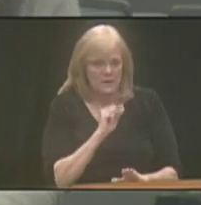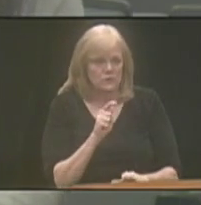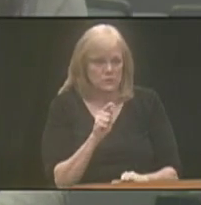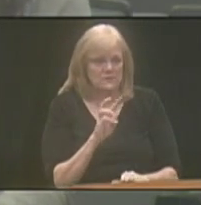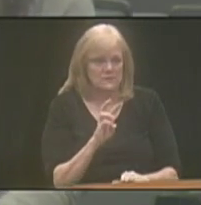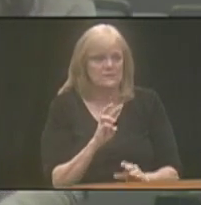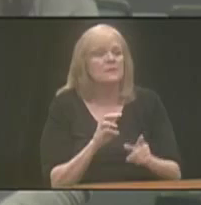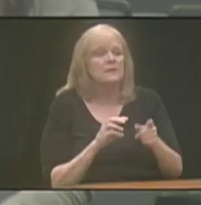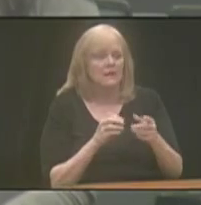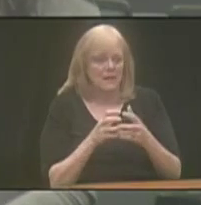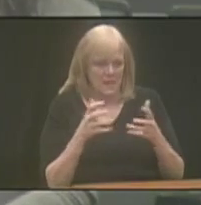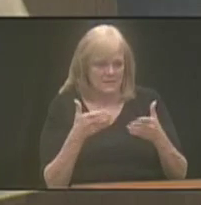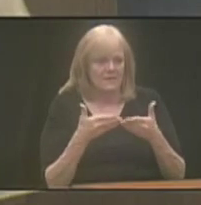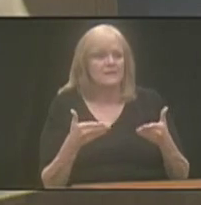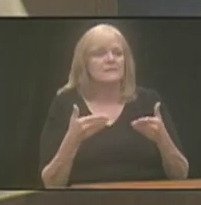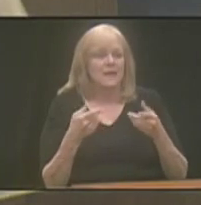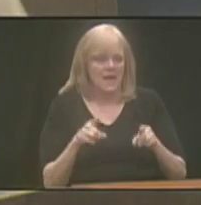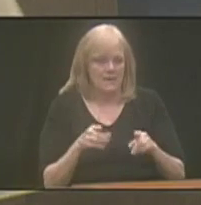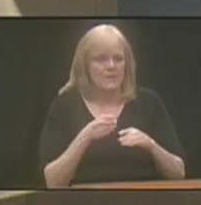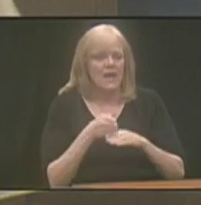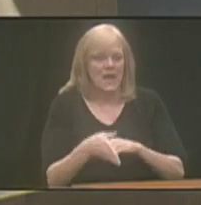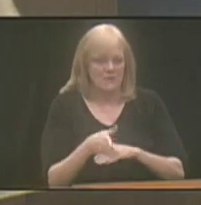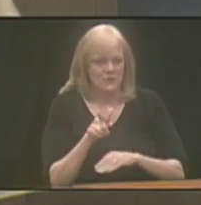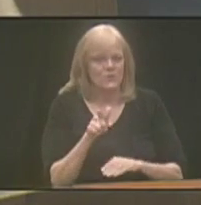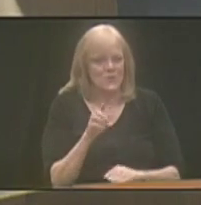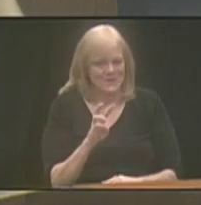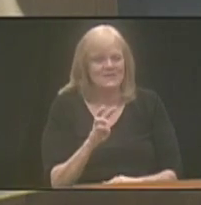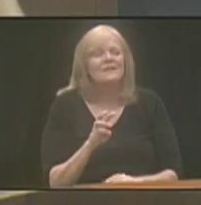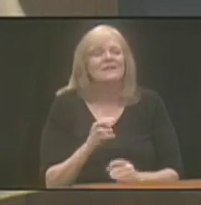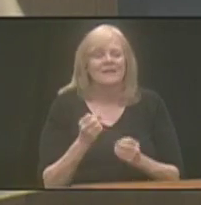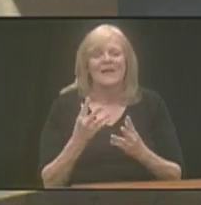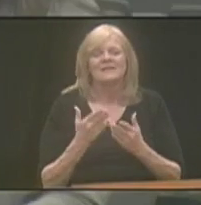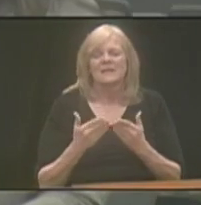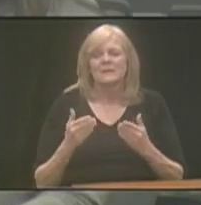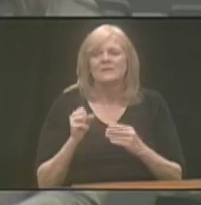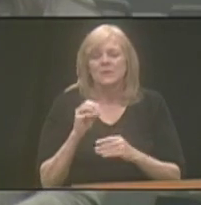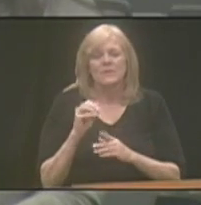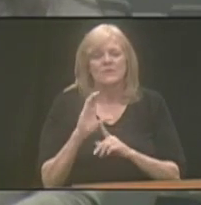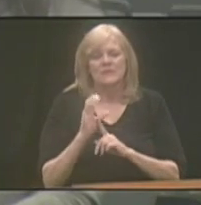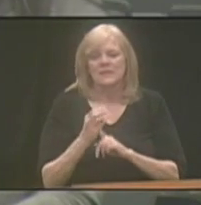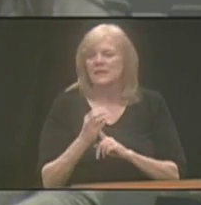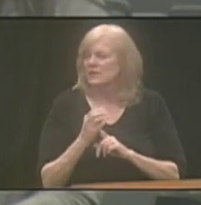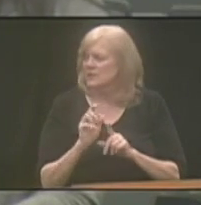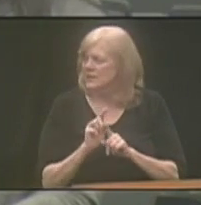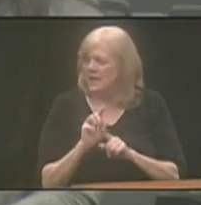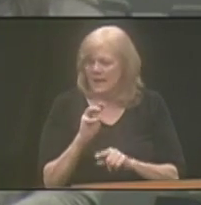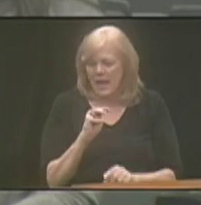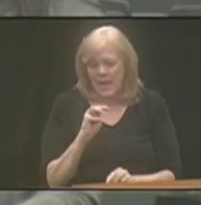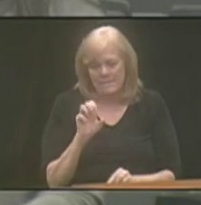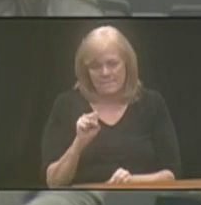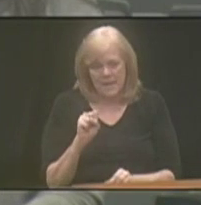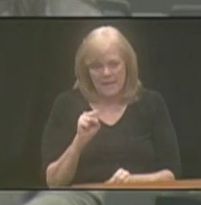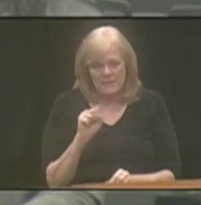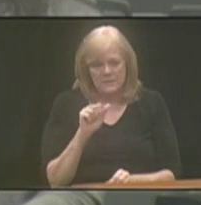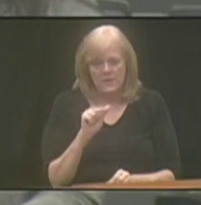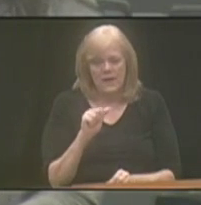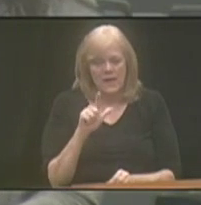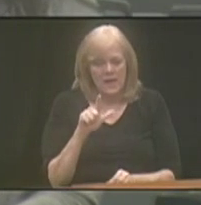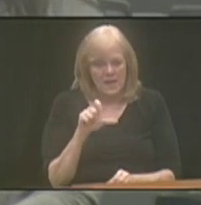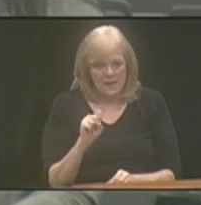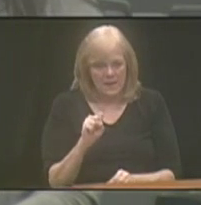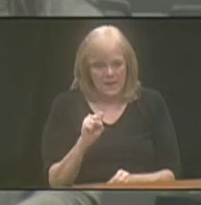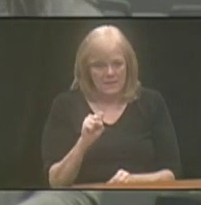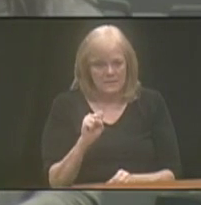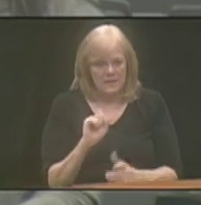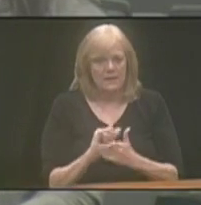26. Lots of things happen after 26, that's right. Lots of things. And so there are also conditions like MS or ALS